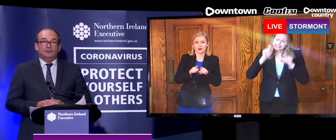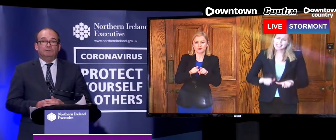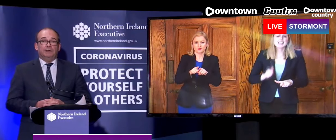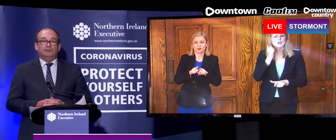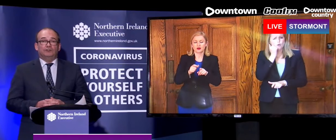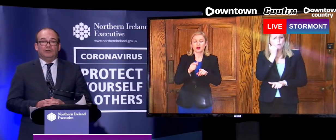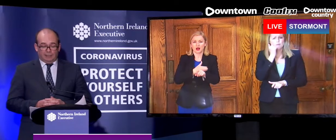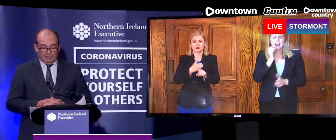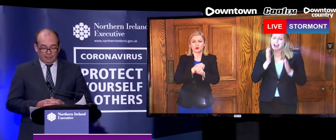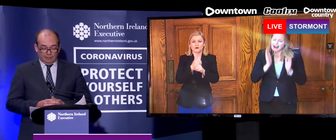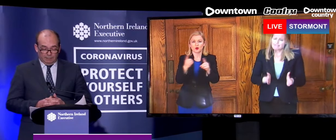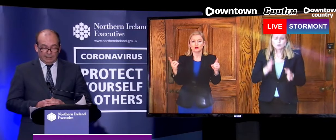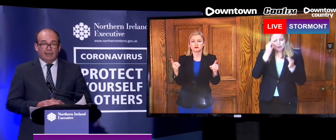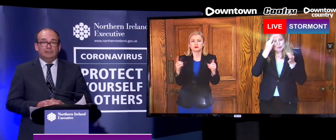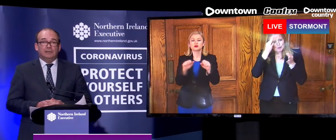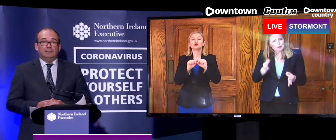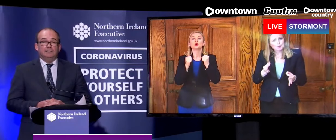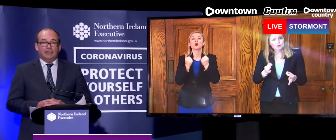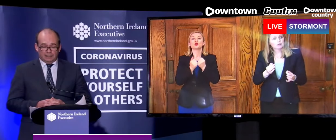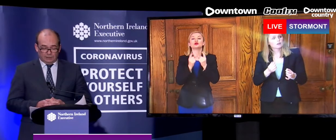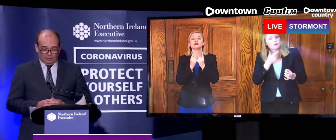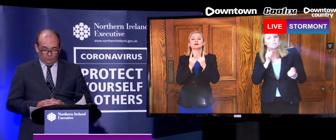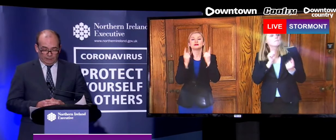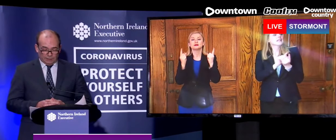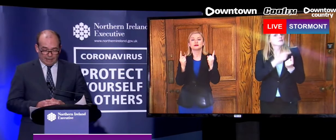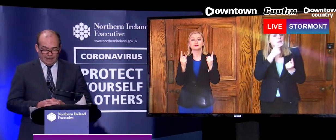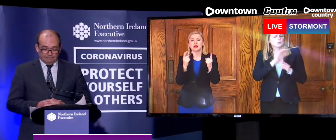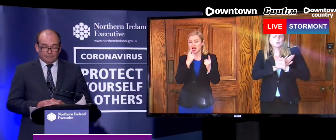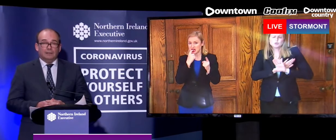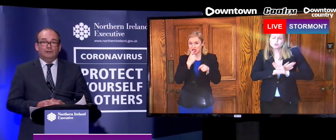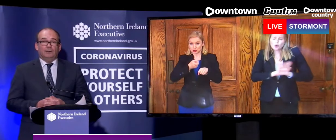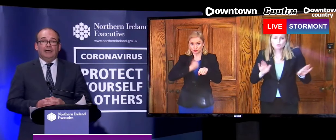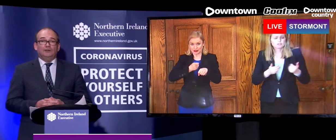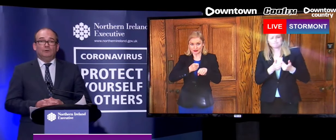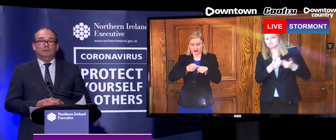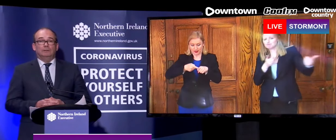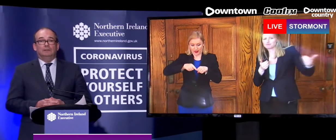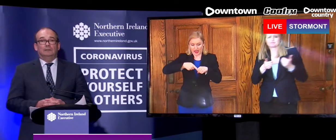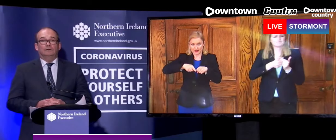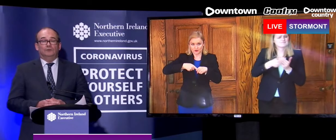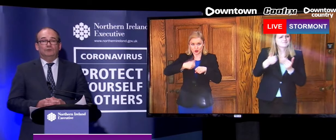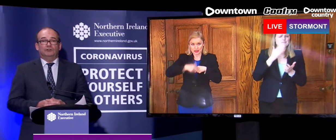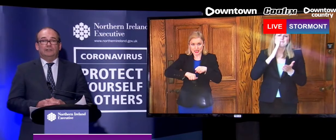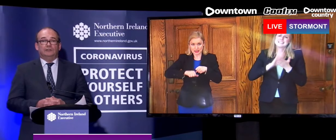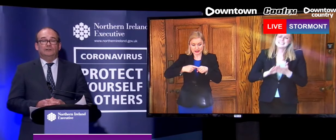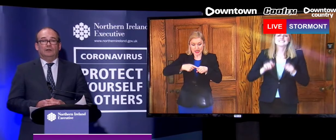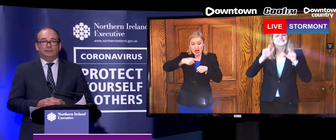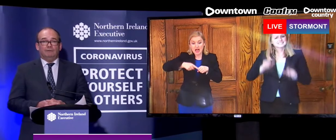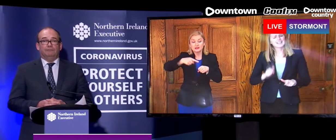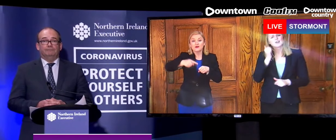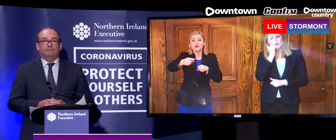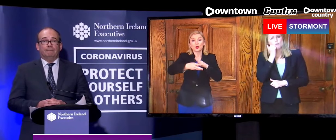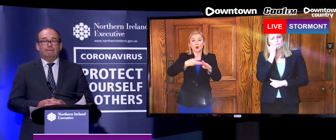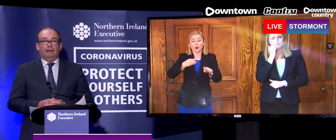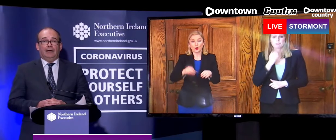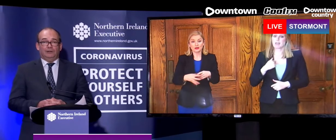must be strictly maintained in the days and weeks ahead. Now I know those restrictions are